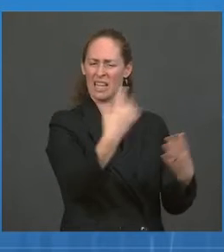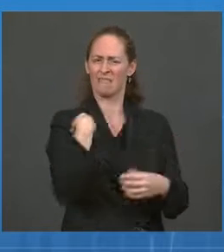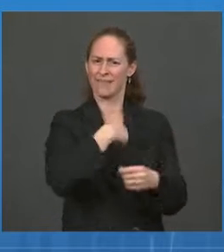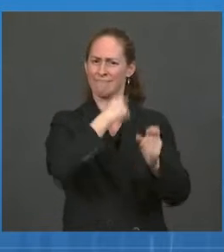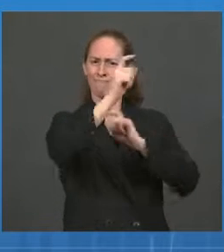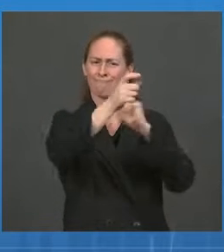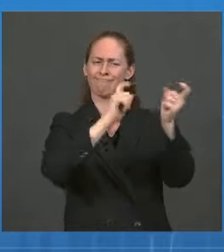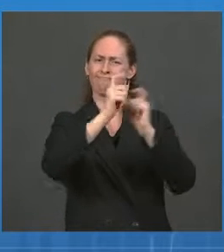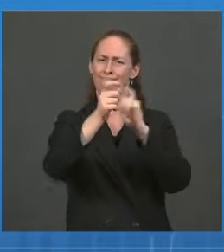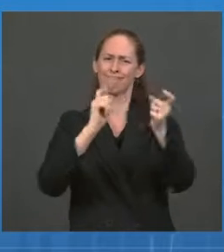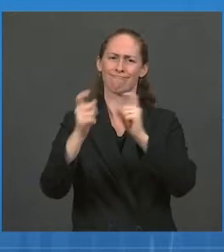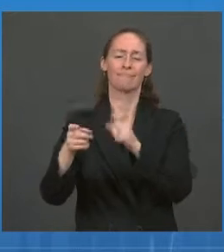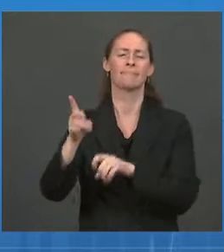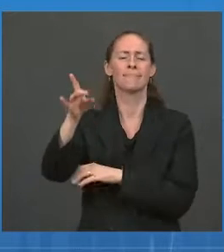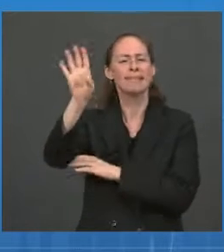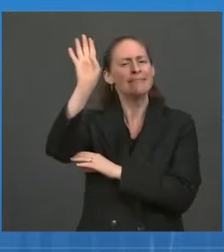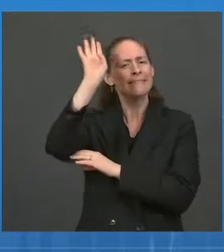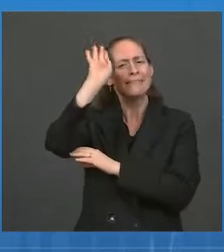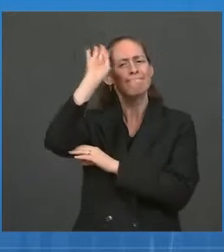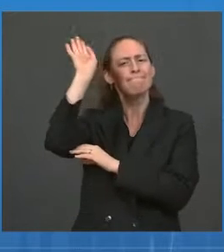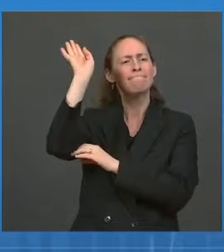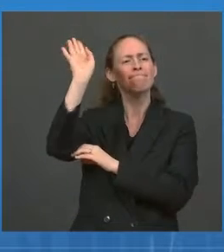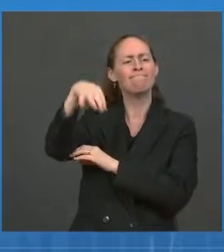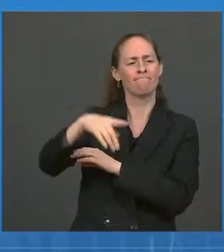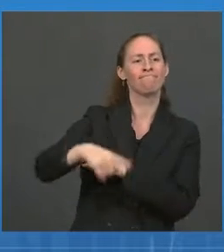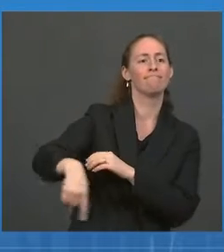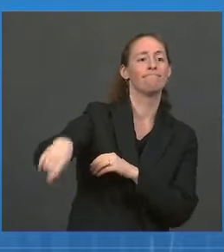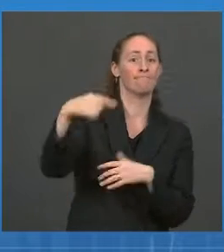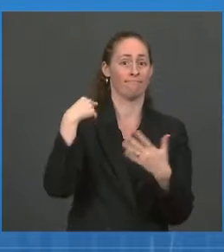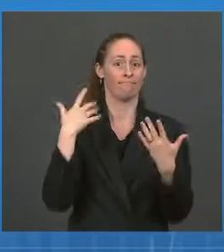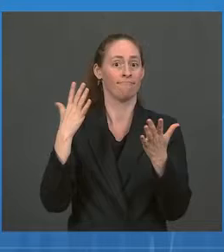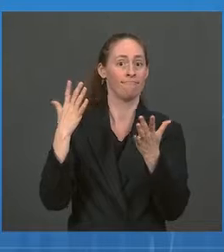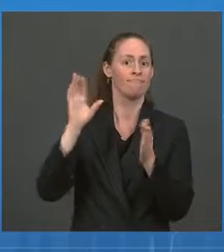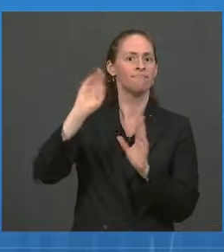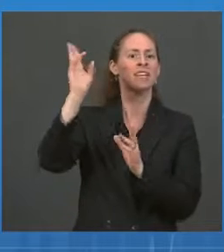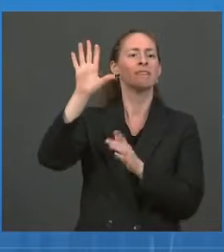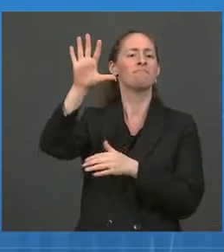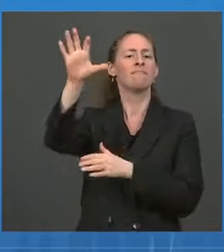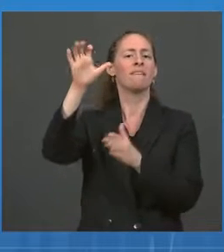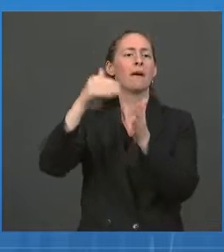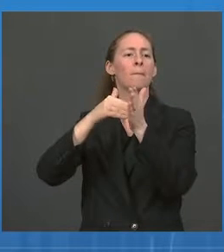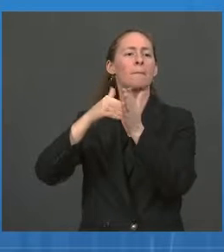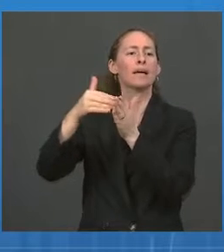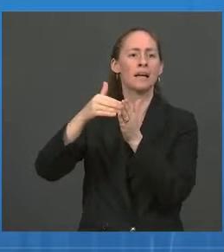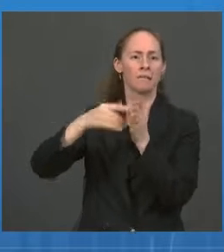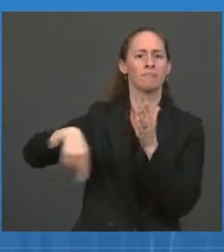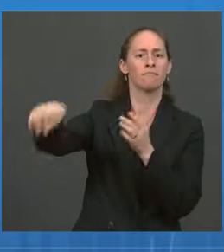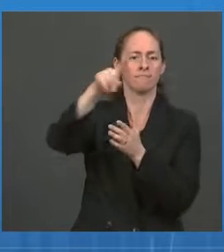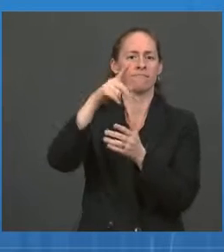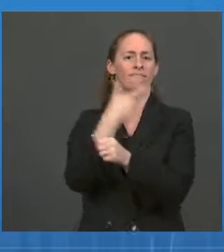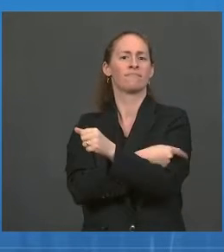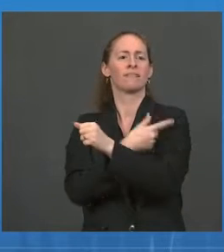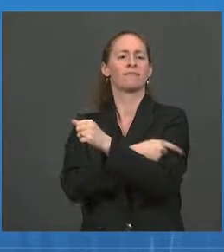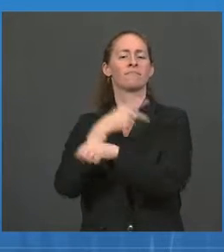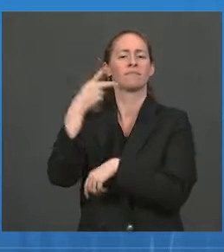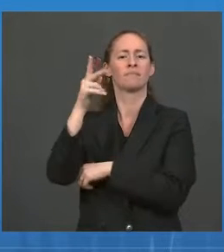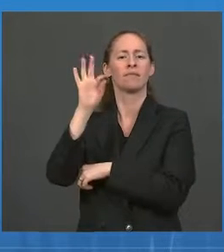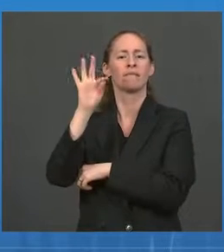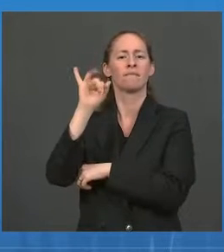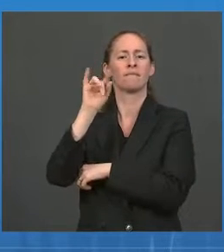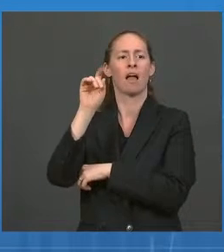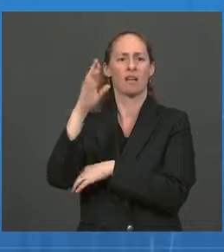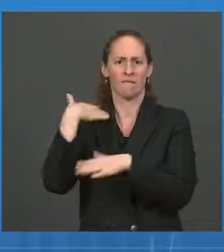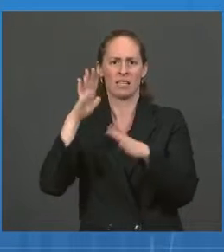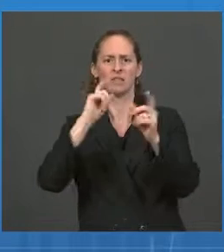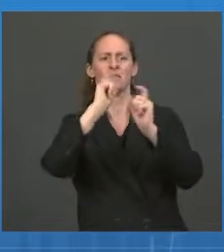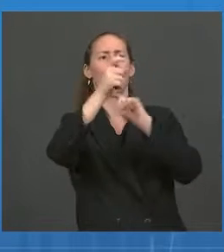purchased 500 million doses of Pfizer to donate, and I'll emphasize, donate to those